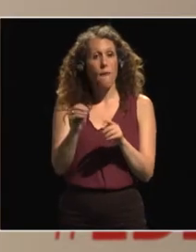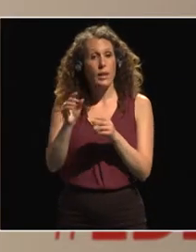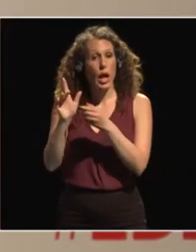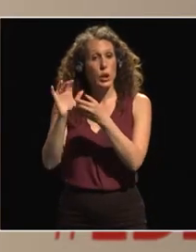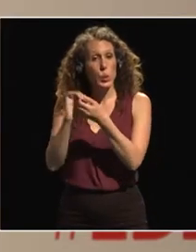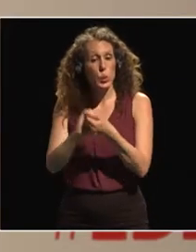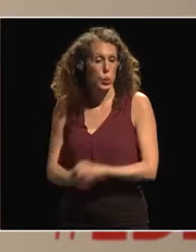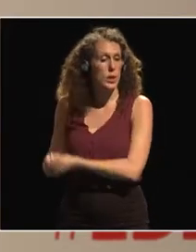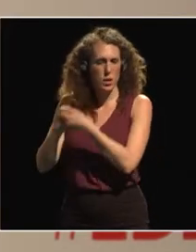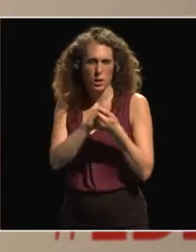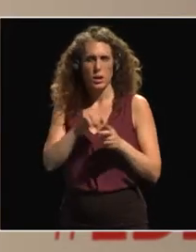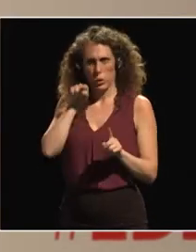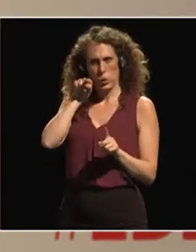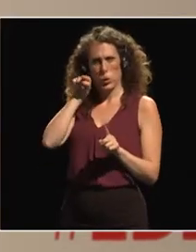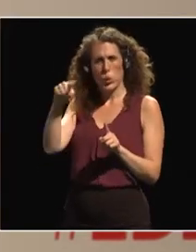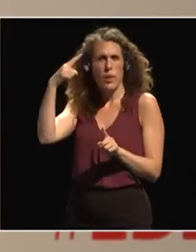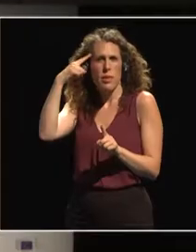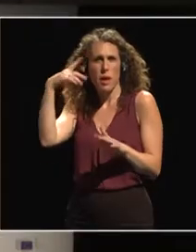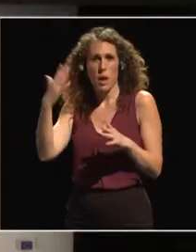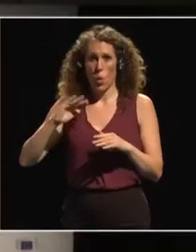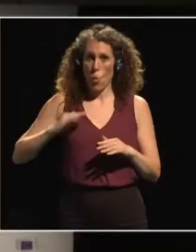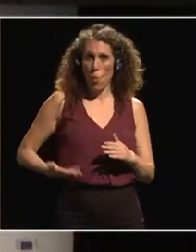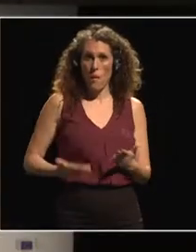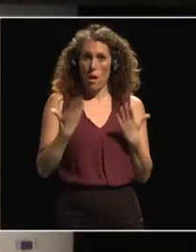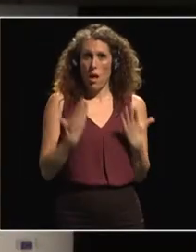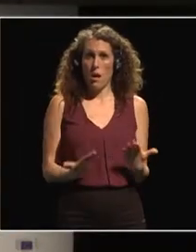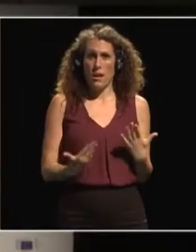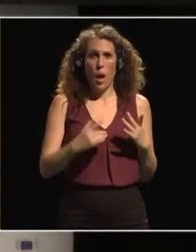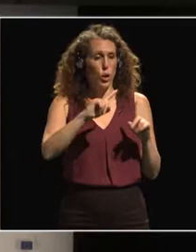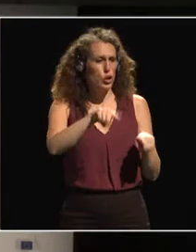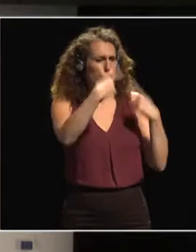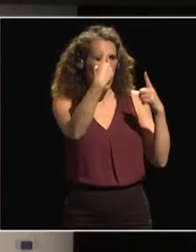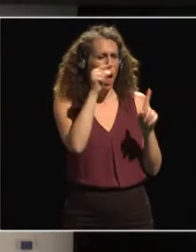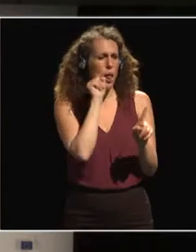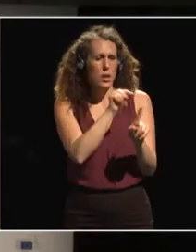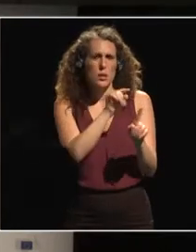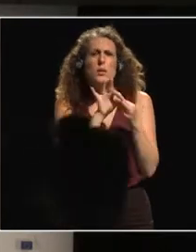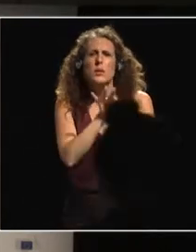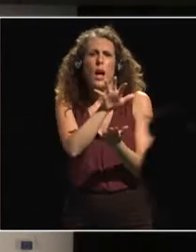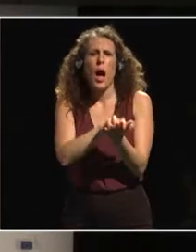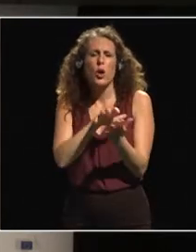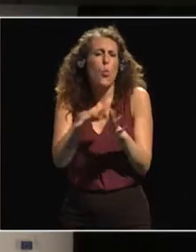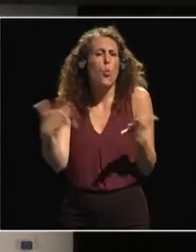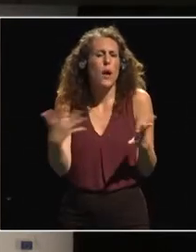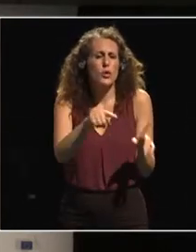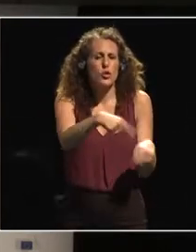view, are the challenges faced by women in agricultural activities, and how can we overcome these challenges?